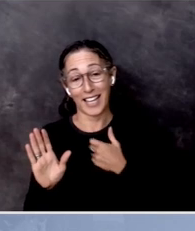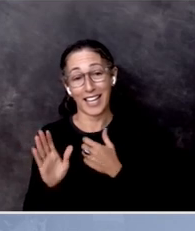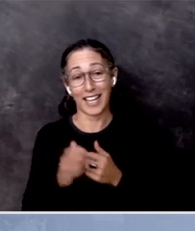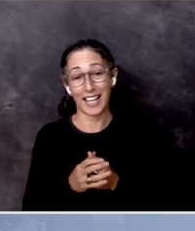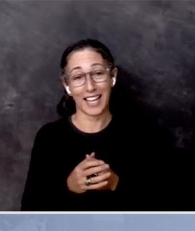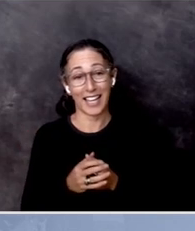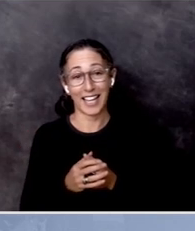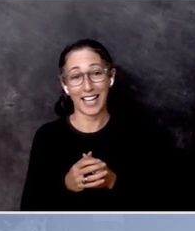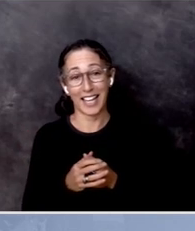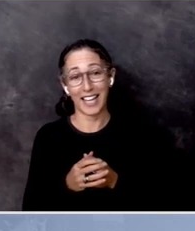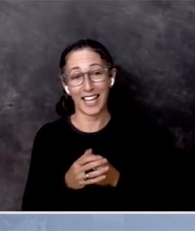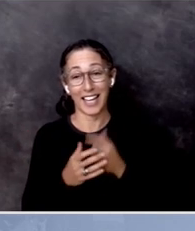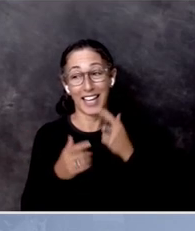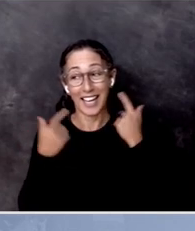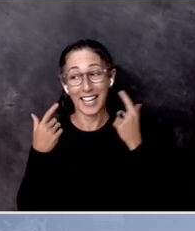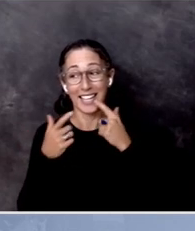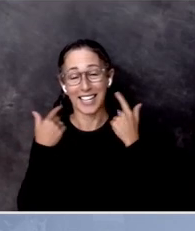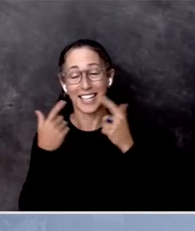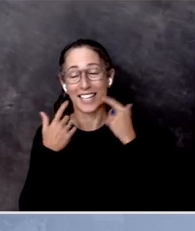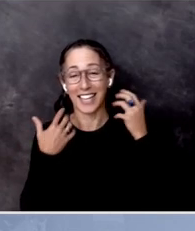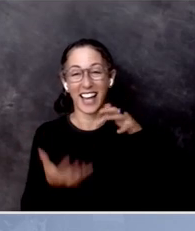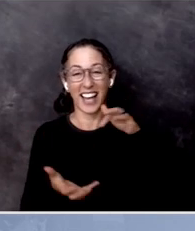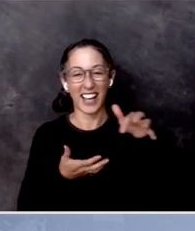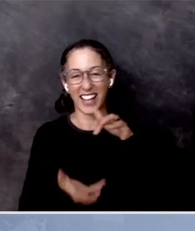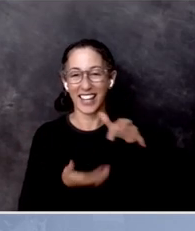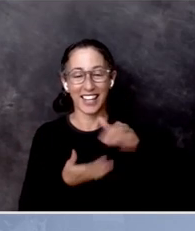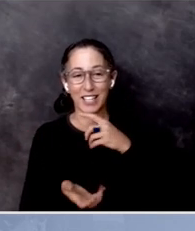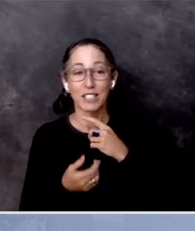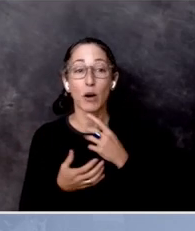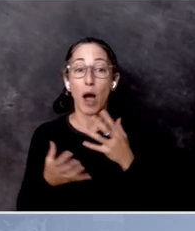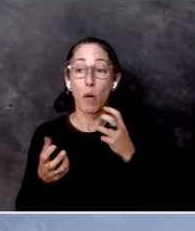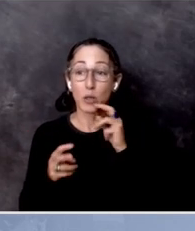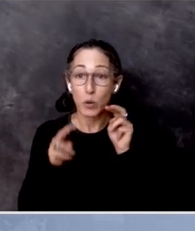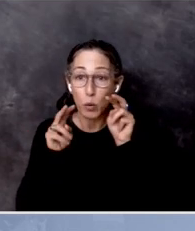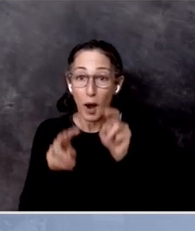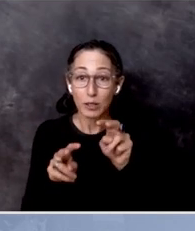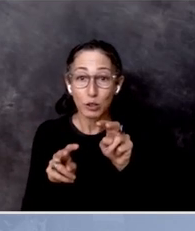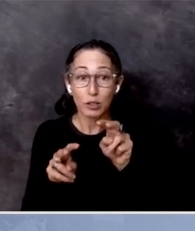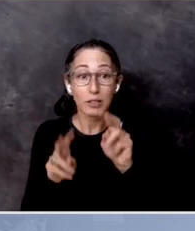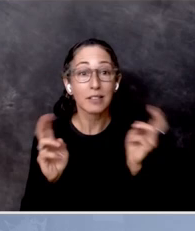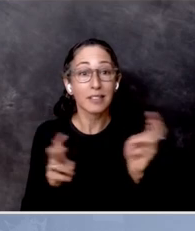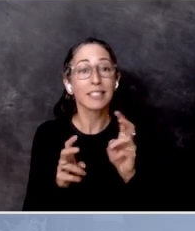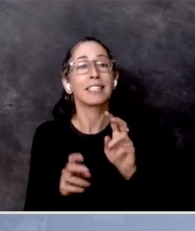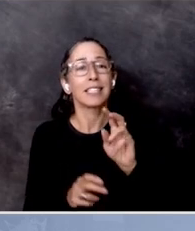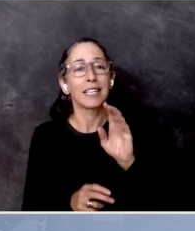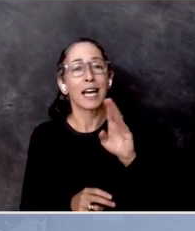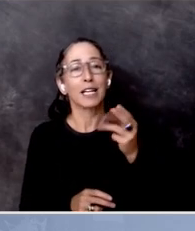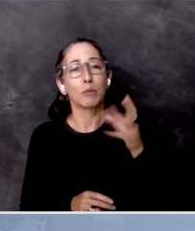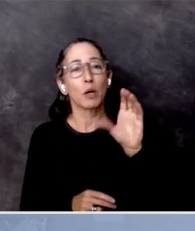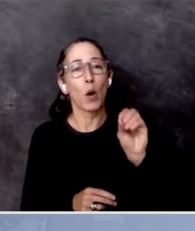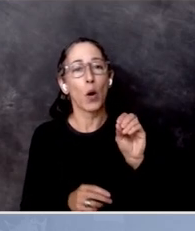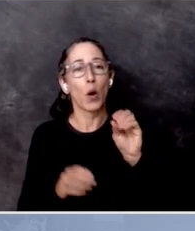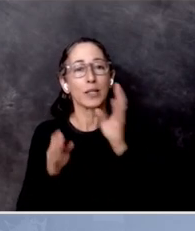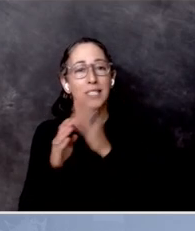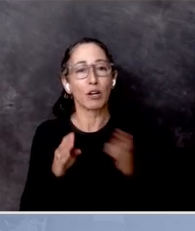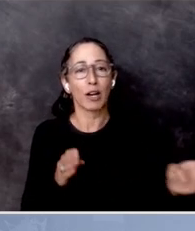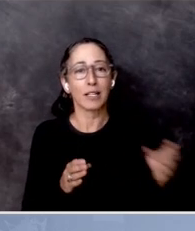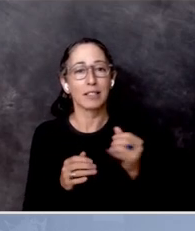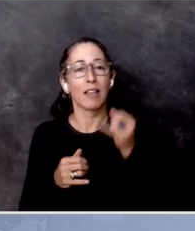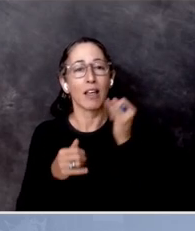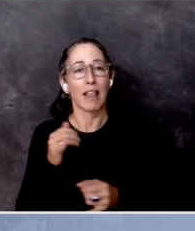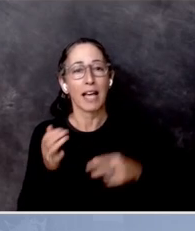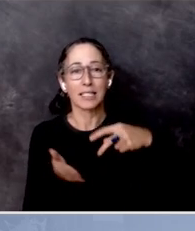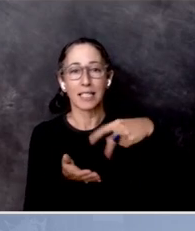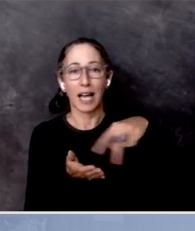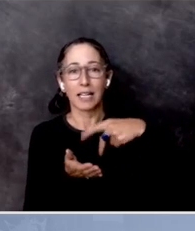So I want you to watch the last dance in case you missed it. It's on ESPN. I